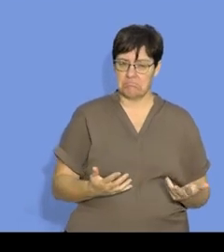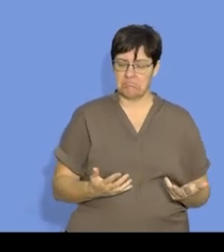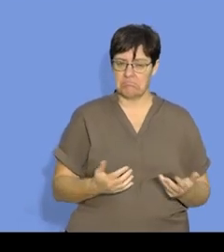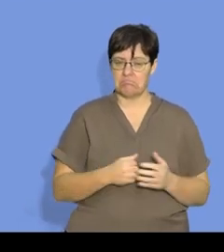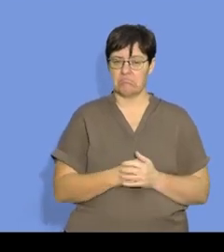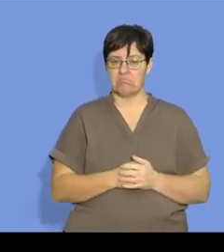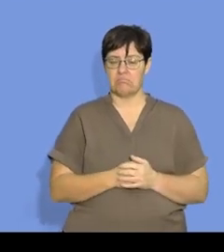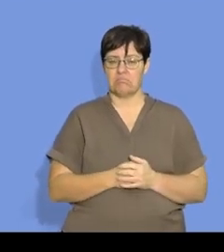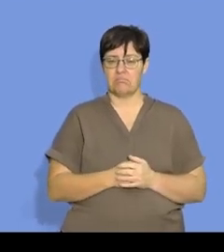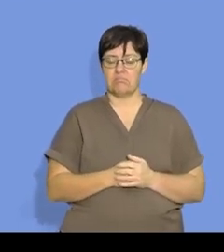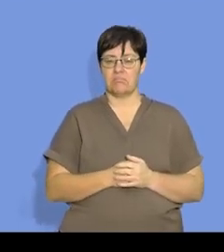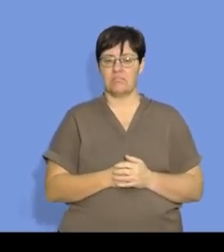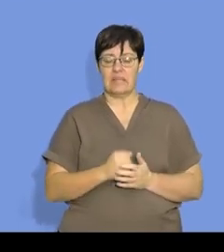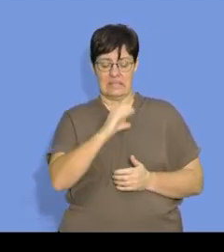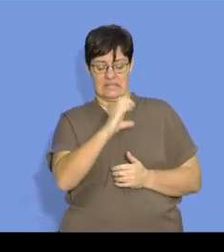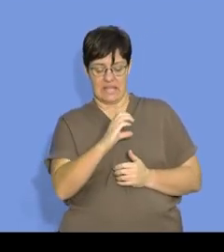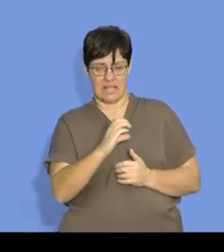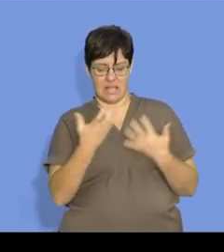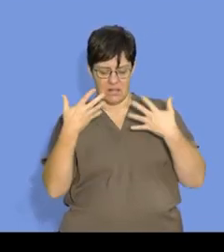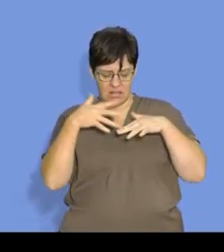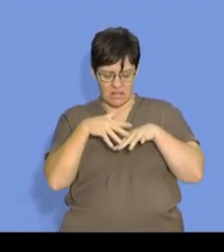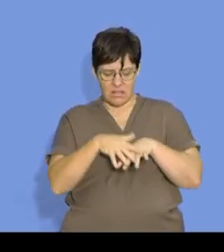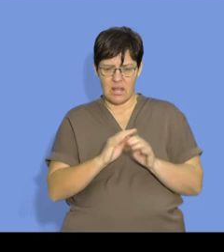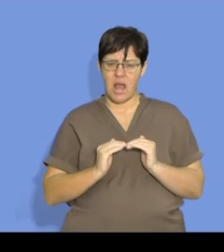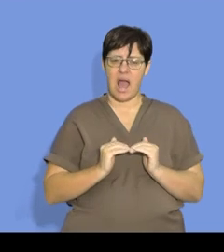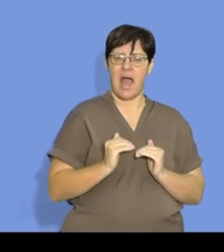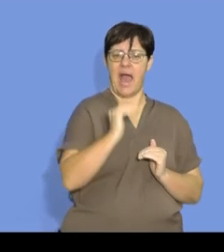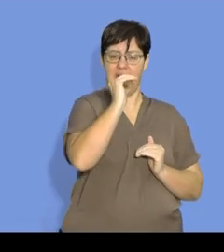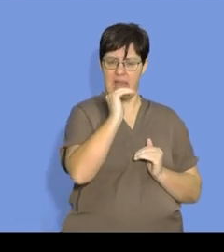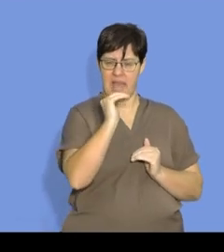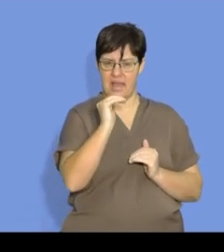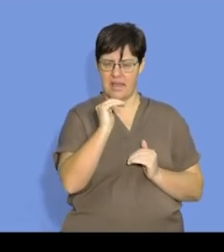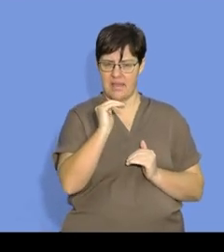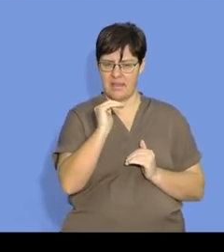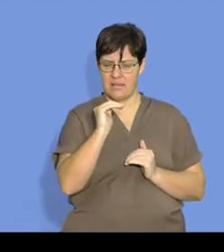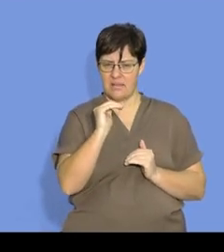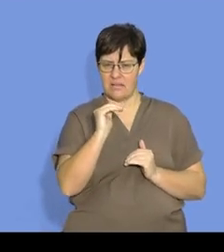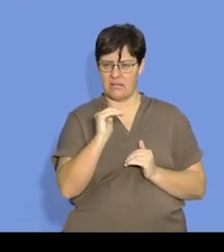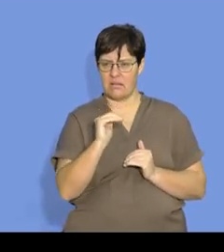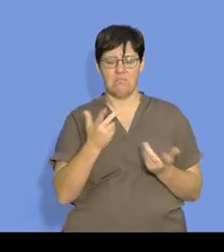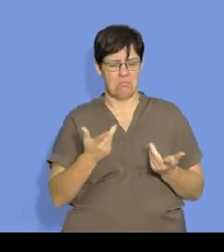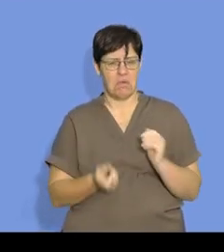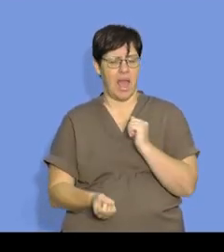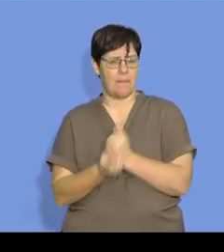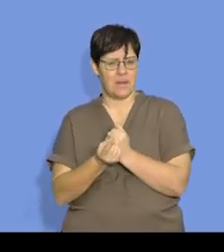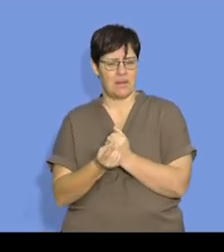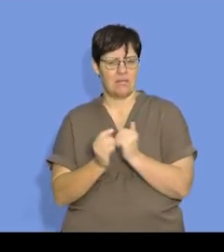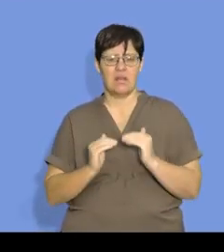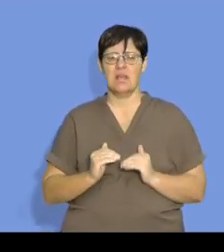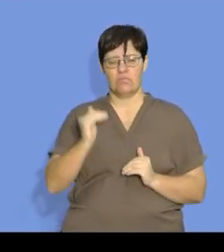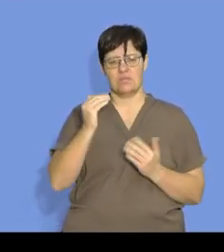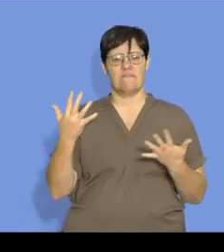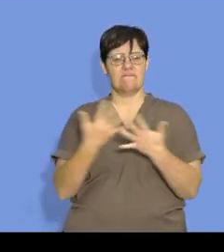an increase in concentration, why does that increase in concentration result in an